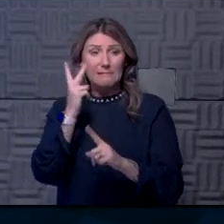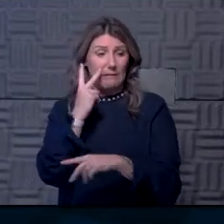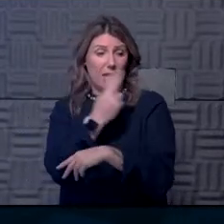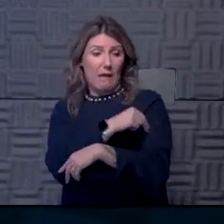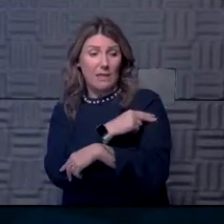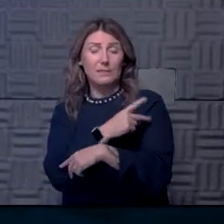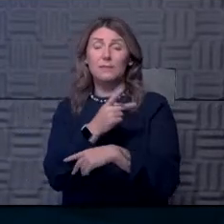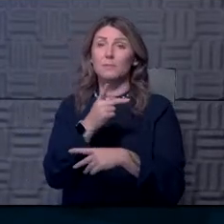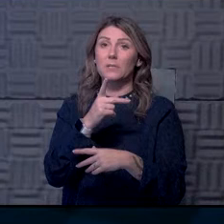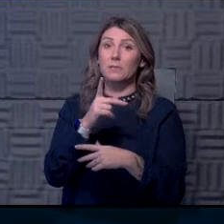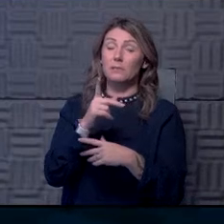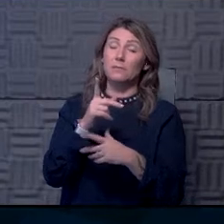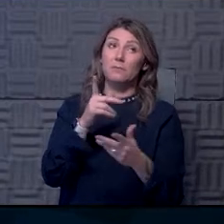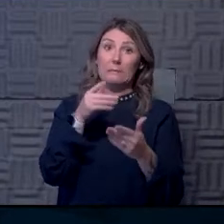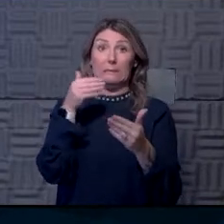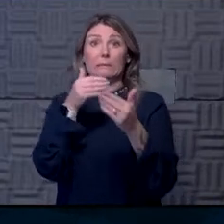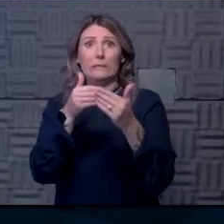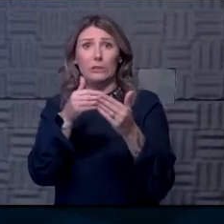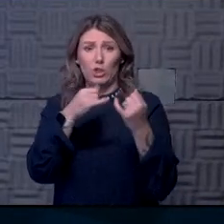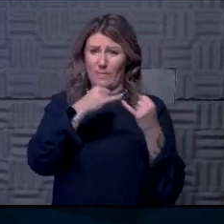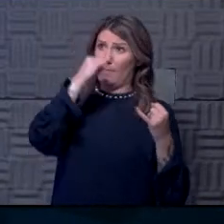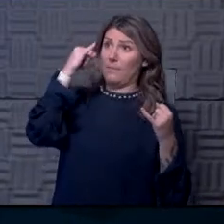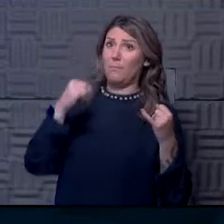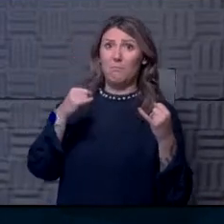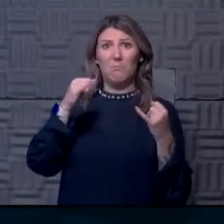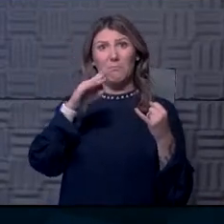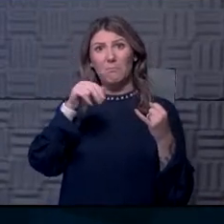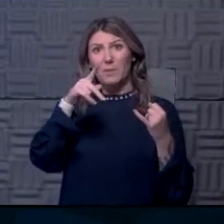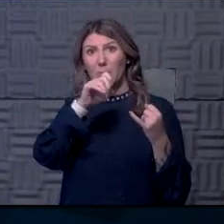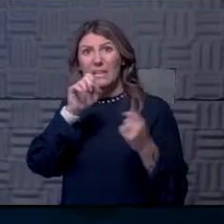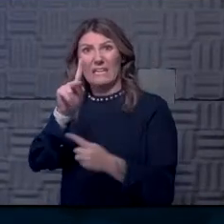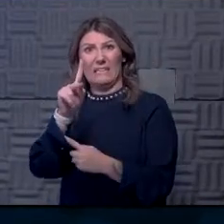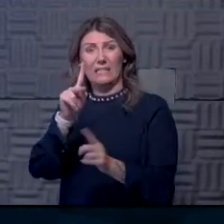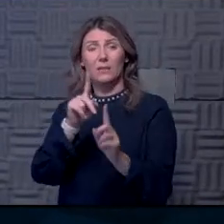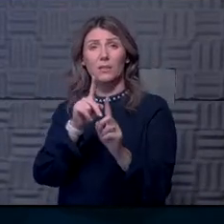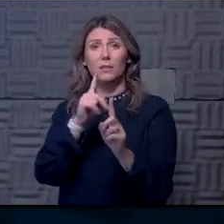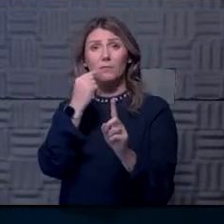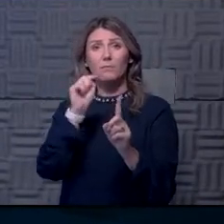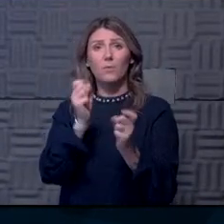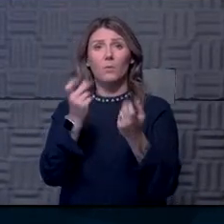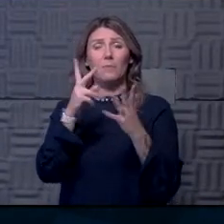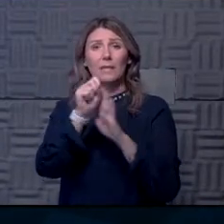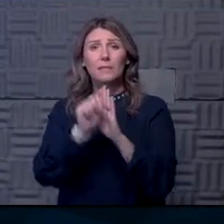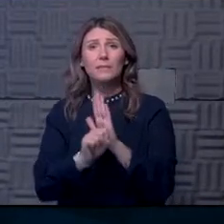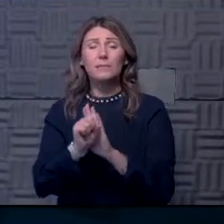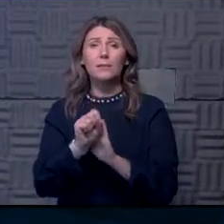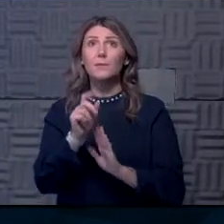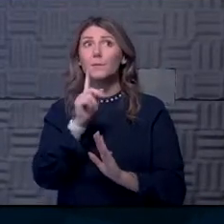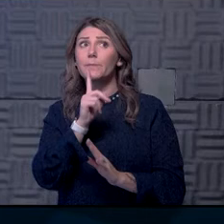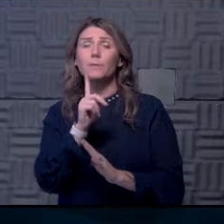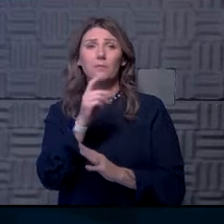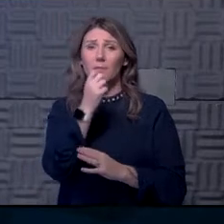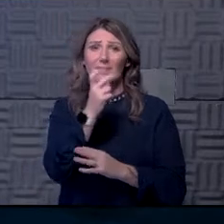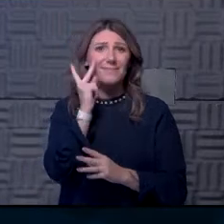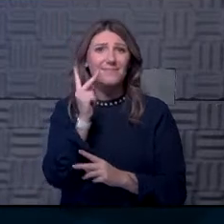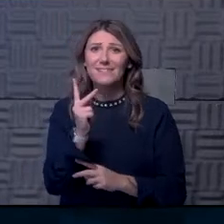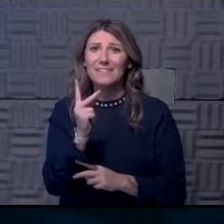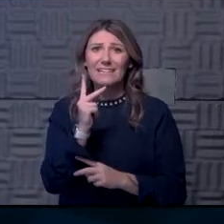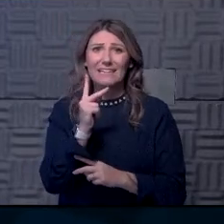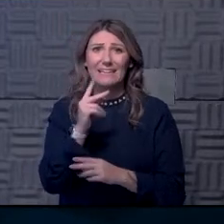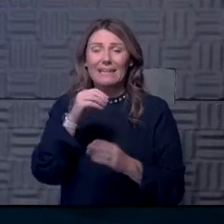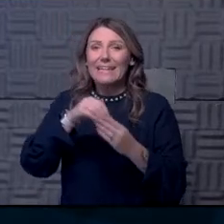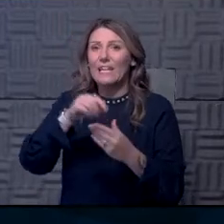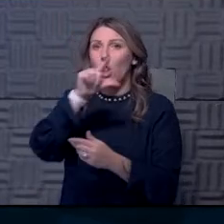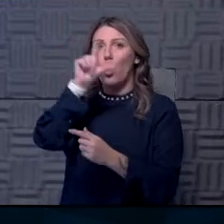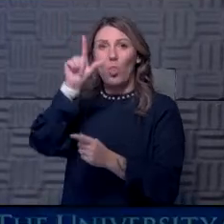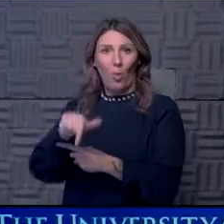at or near the peak numbers for many states. And yet we really haven't seen that in Lawrence.